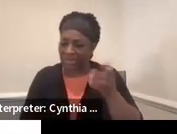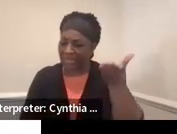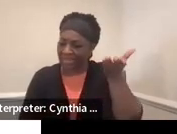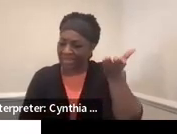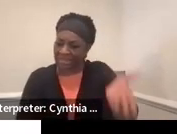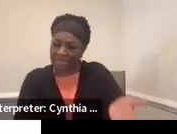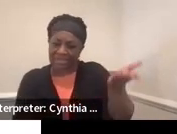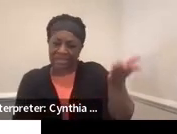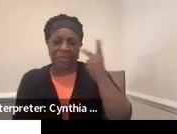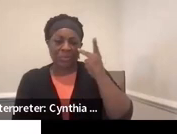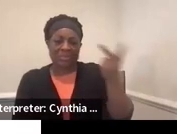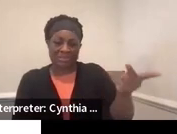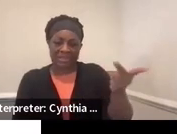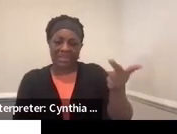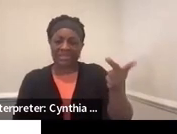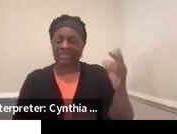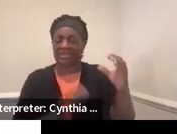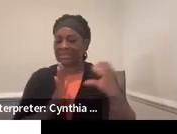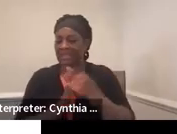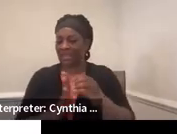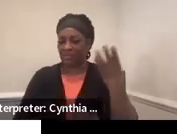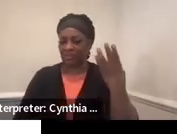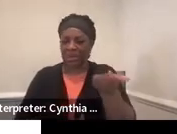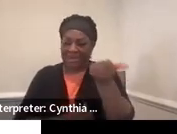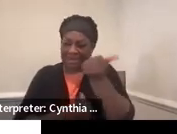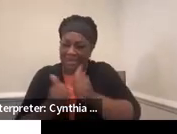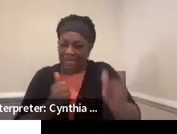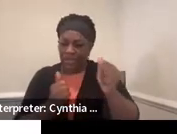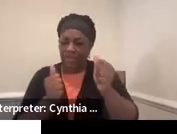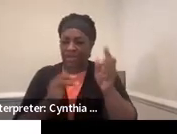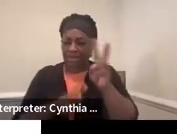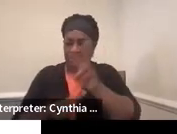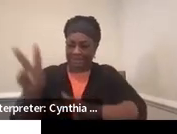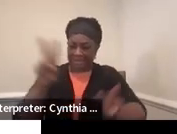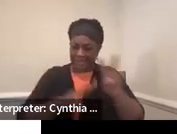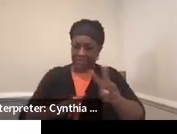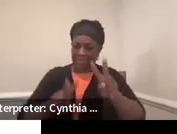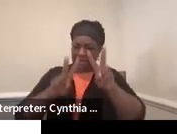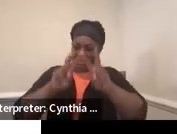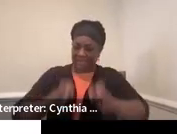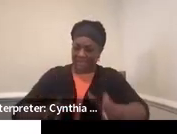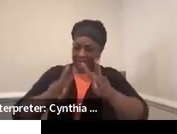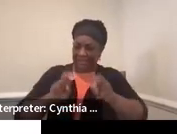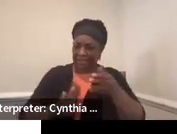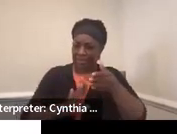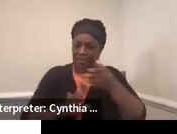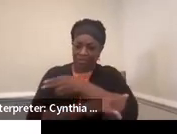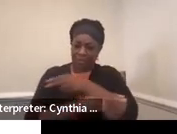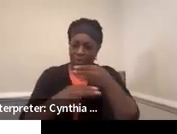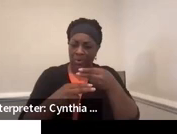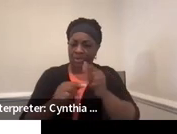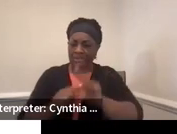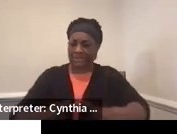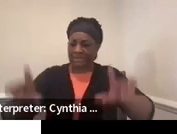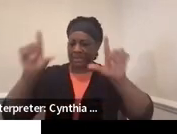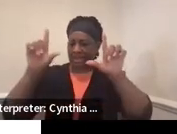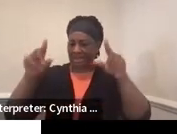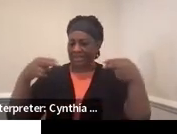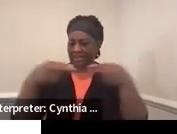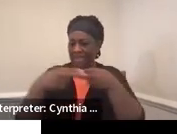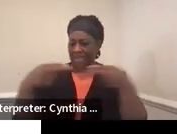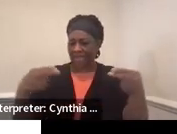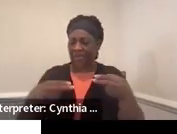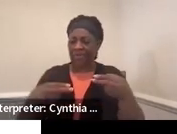see that each of the, each of the assessments completed on the previous slide are there's just like two